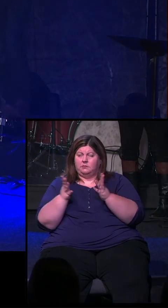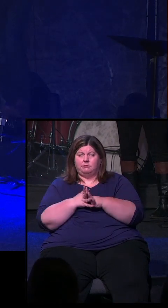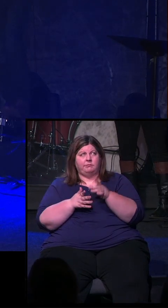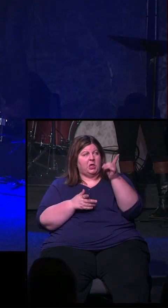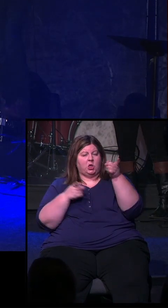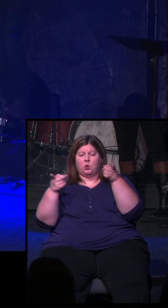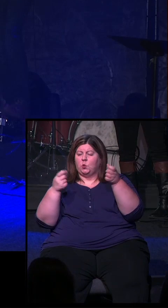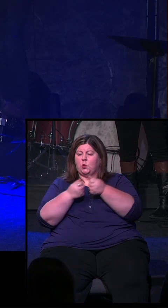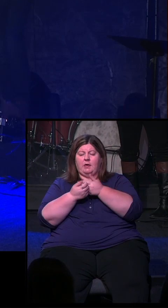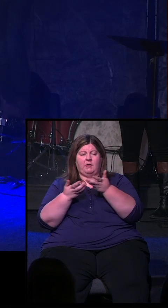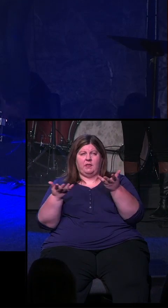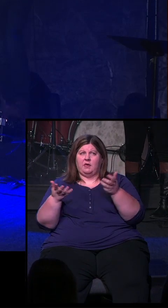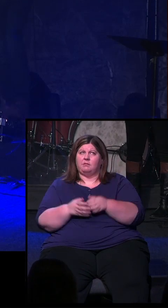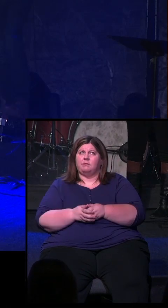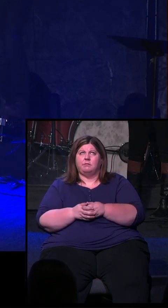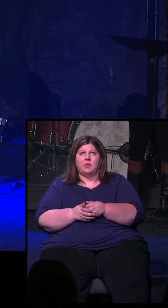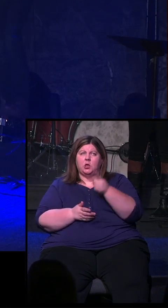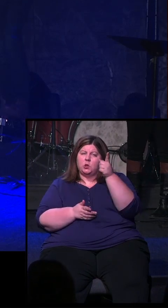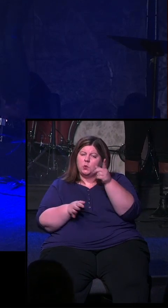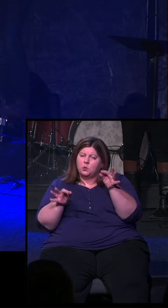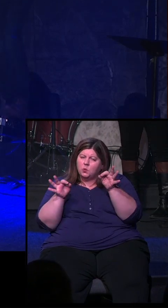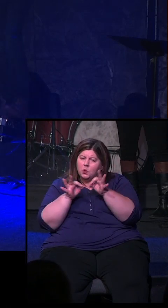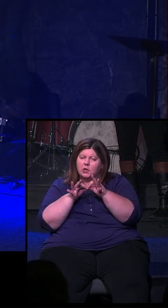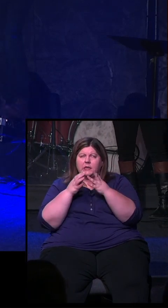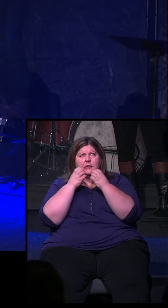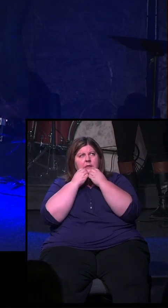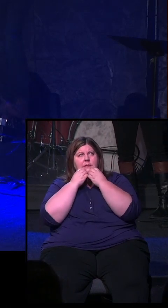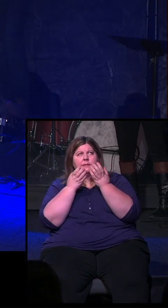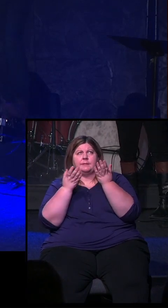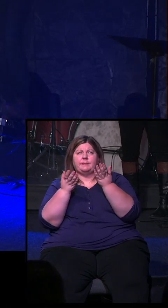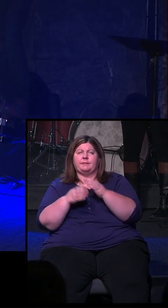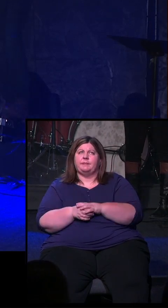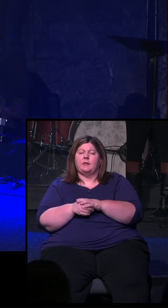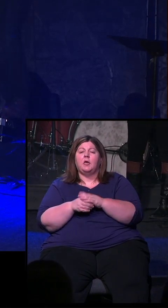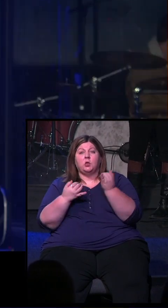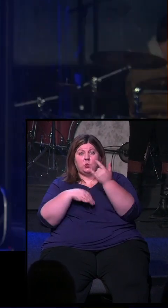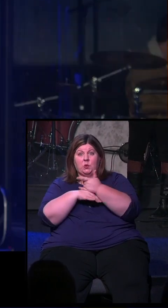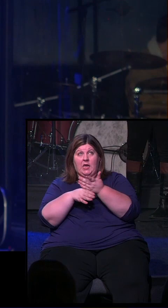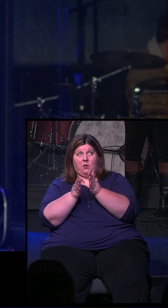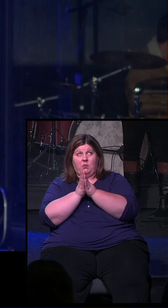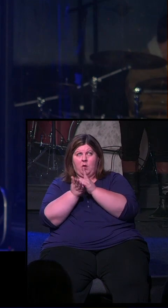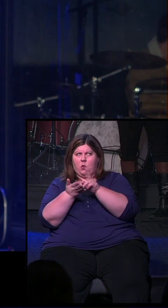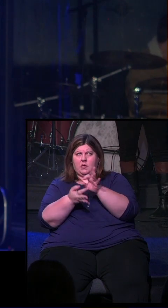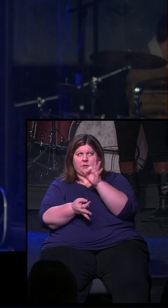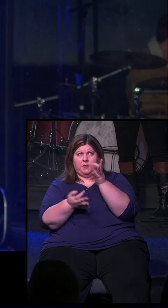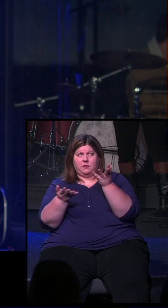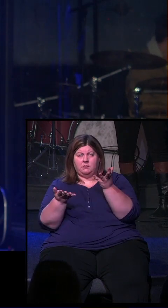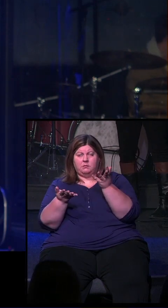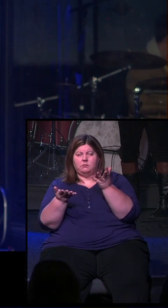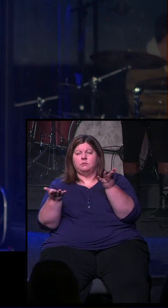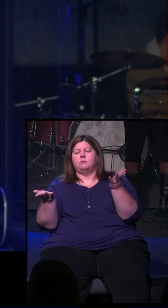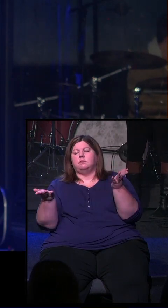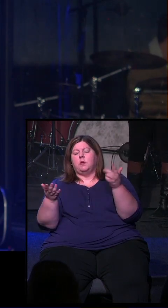all, and so we worship you just because you're worthy. You're worthy to be praised. so today, what we ask, Holy Spirit, is that we would just be